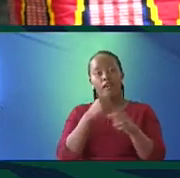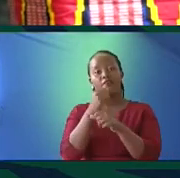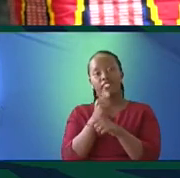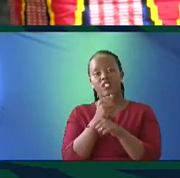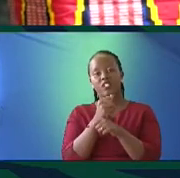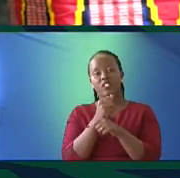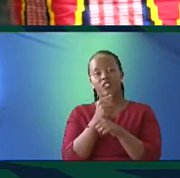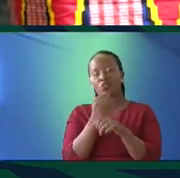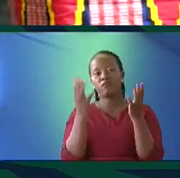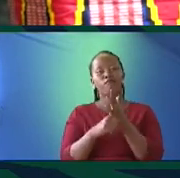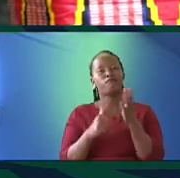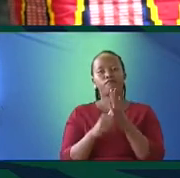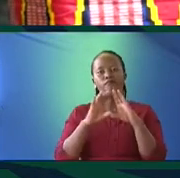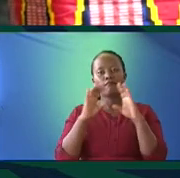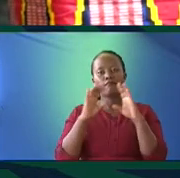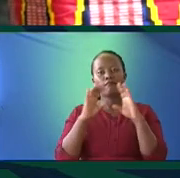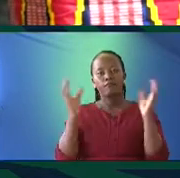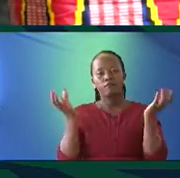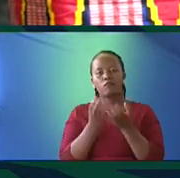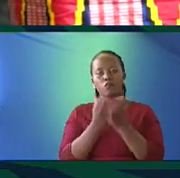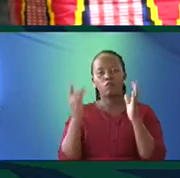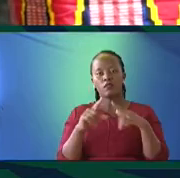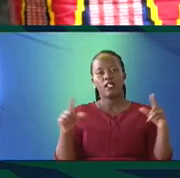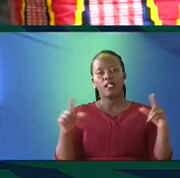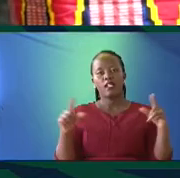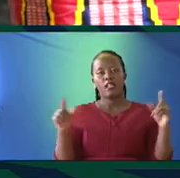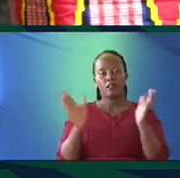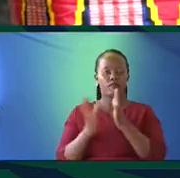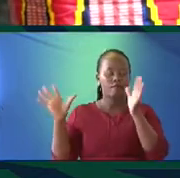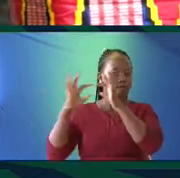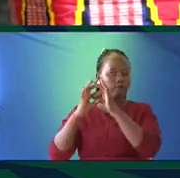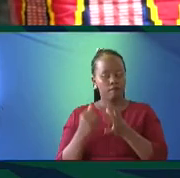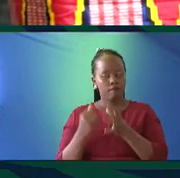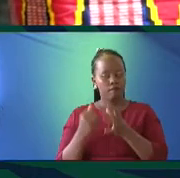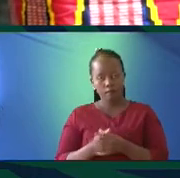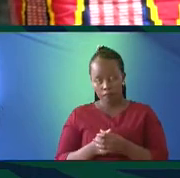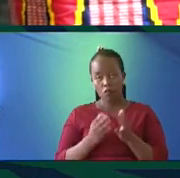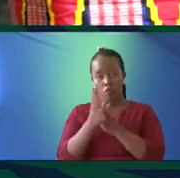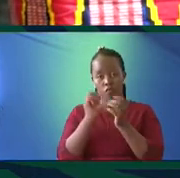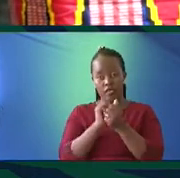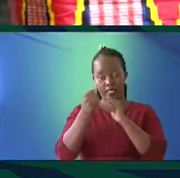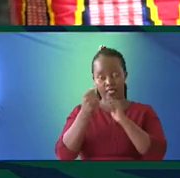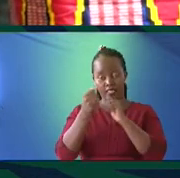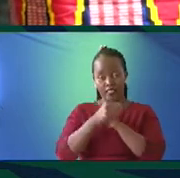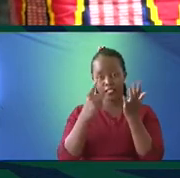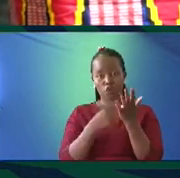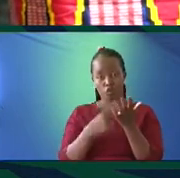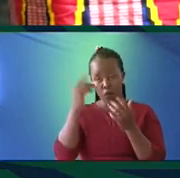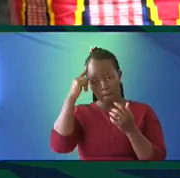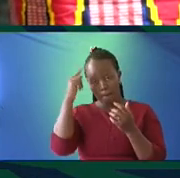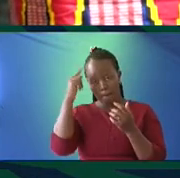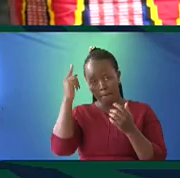impoverishing the world in terms of language and cultural diversity. So, in terms of decolonizing, I would say it is a